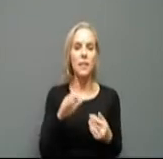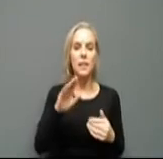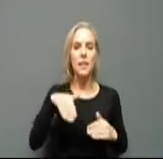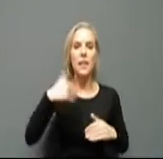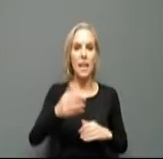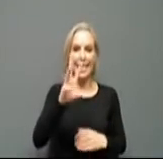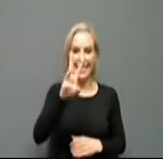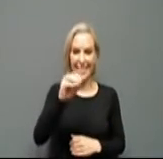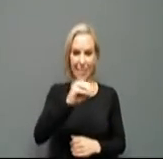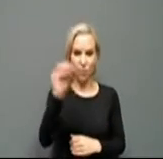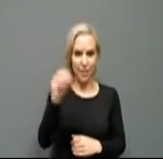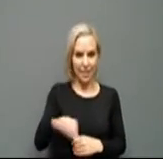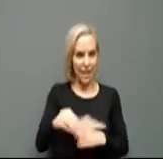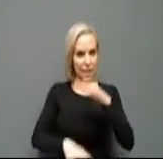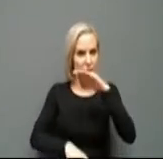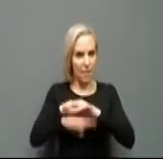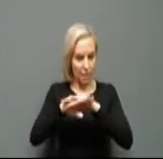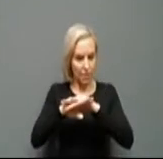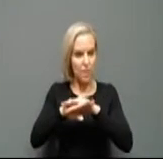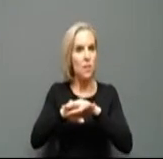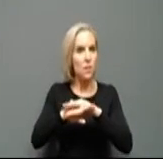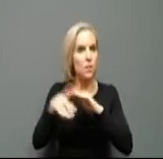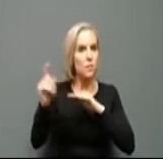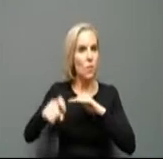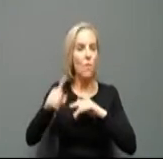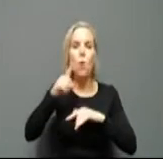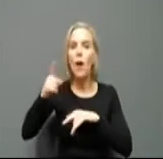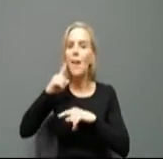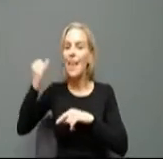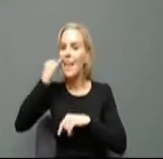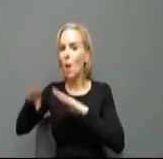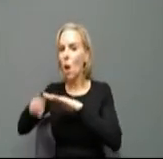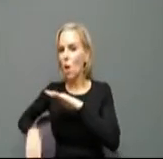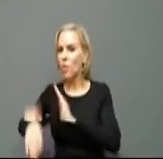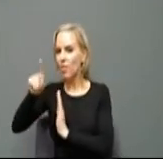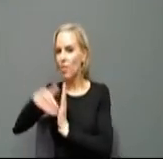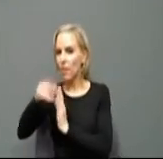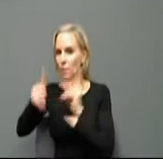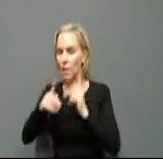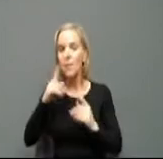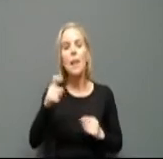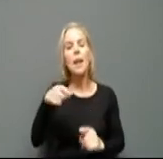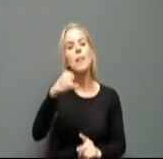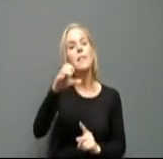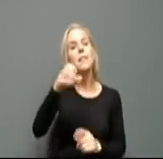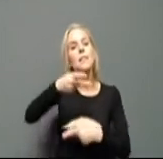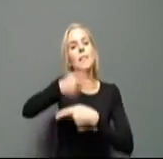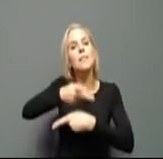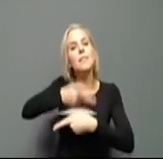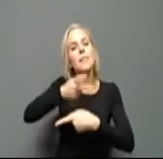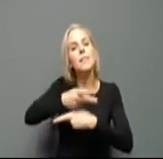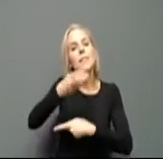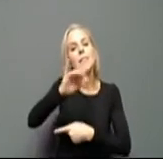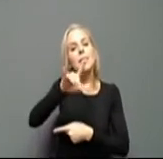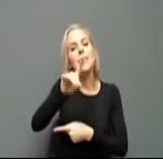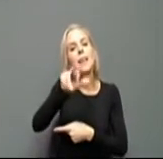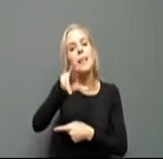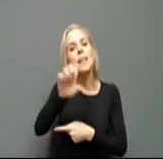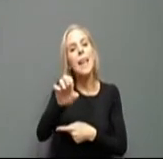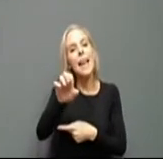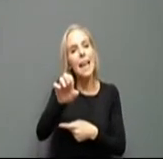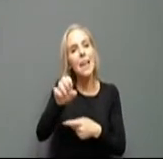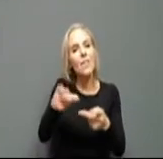just about everything under 1000 people. We also announced childcare facilities could return to traditional classroom sizes.